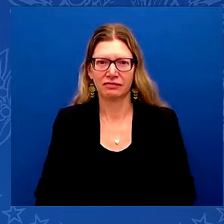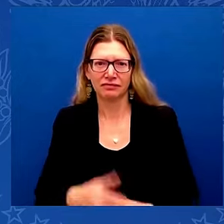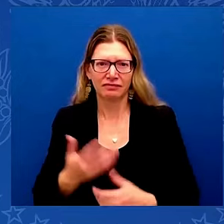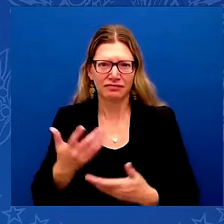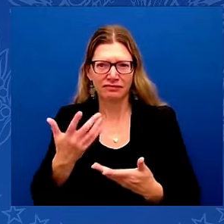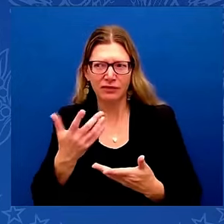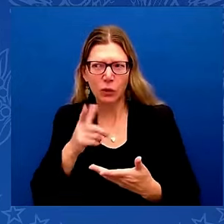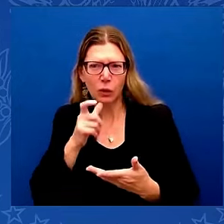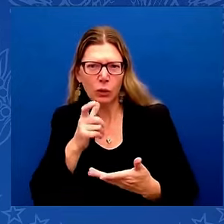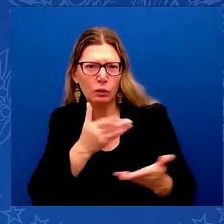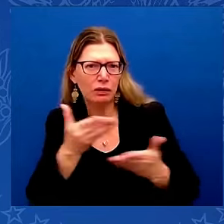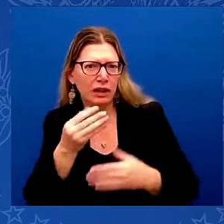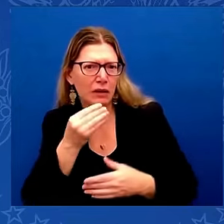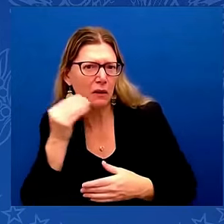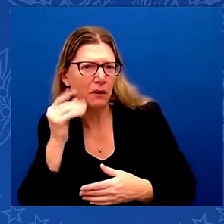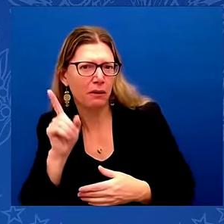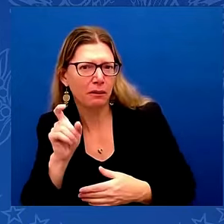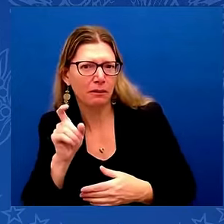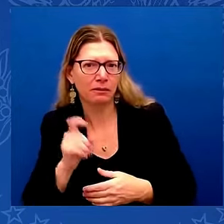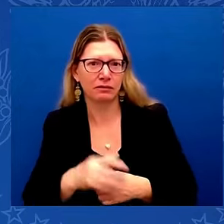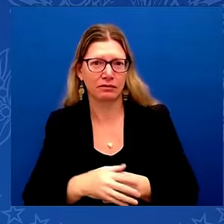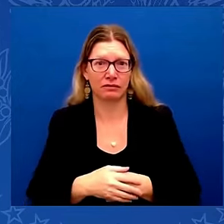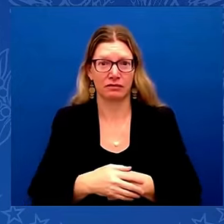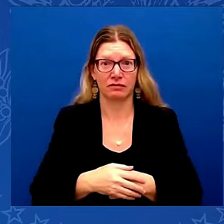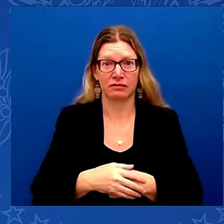I carried it in here. I'll take care of it, sir.